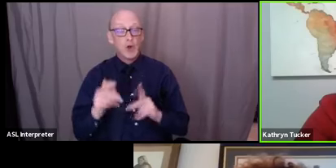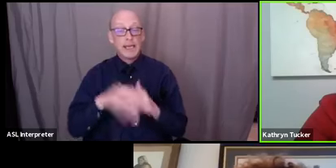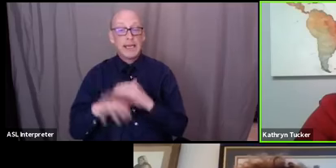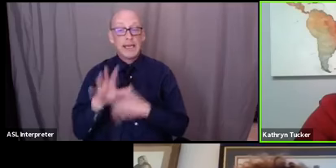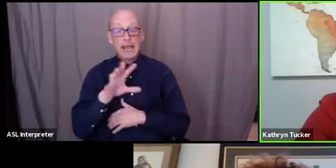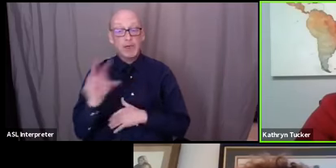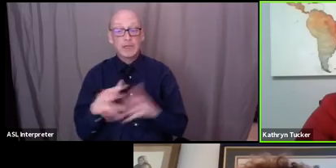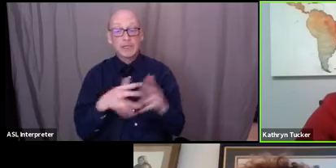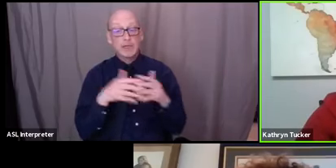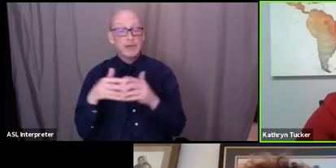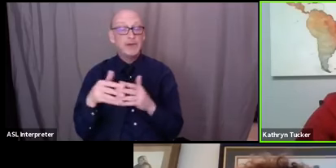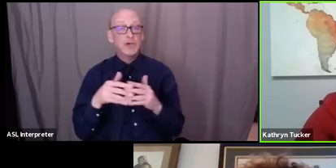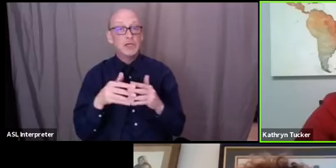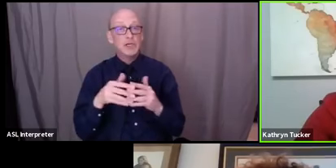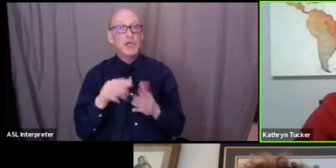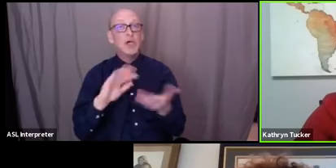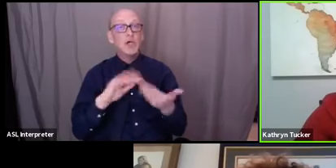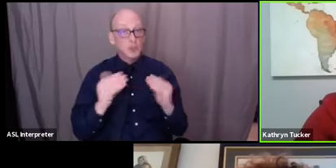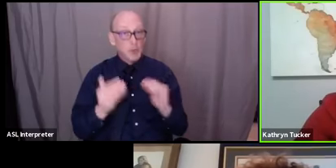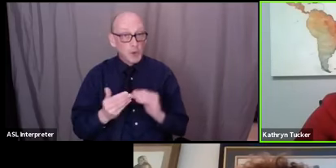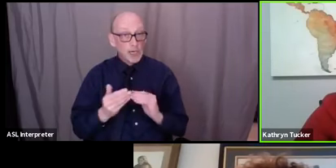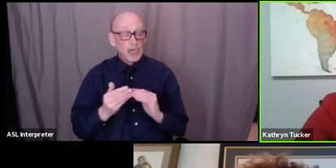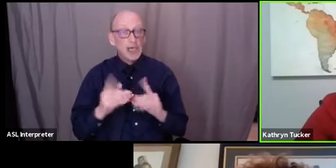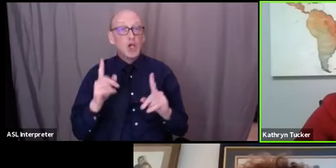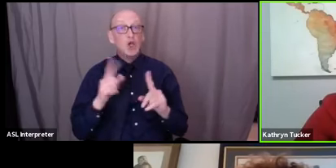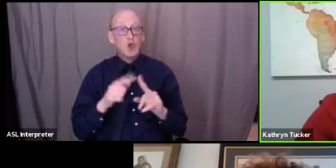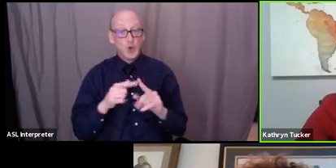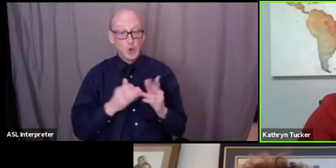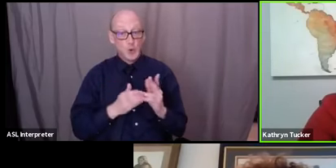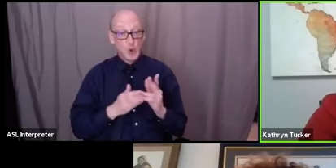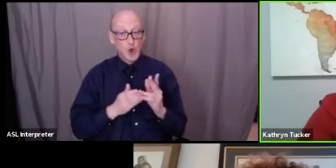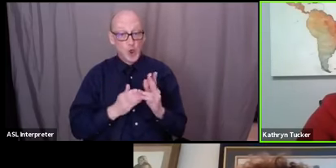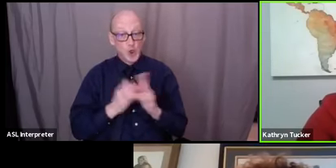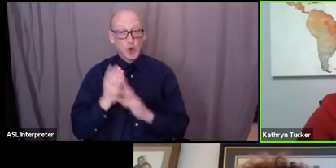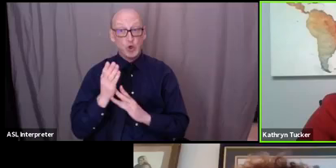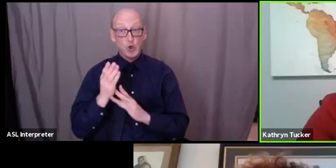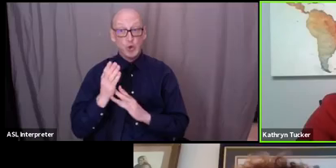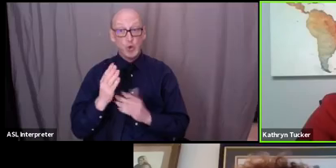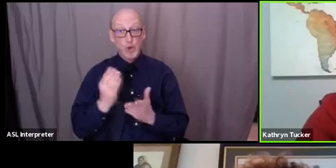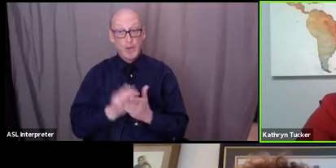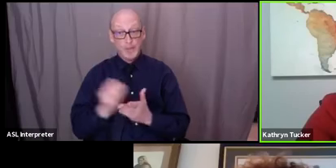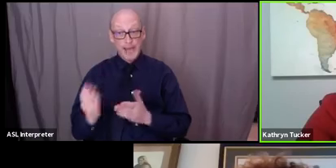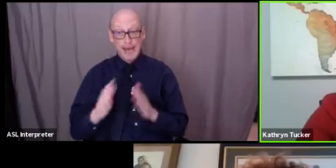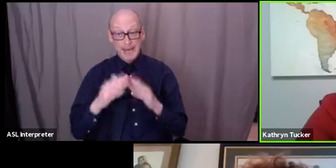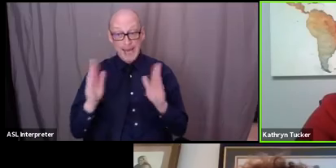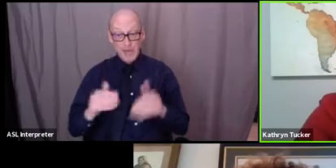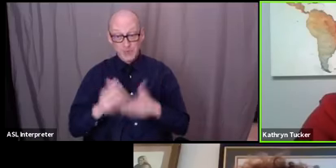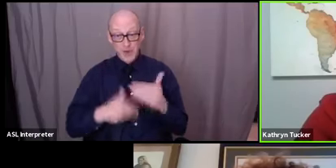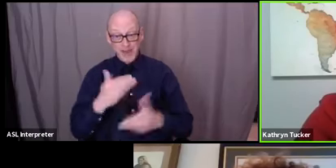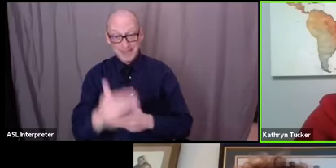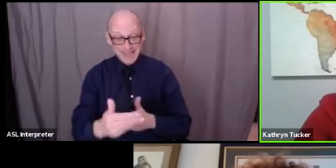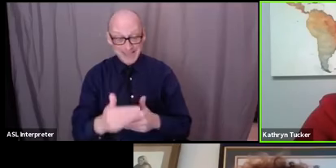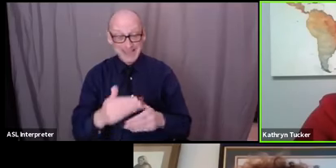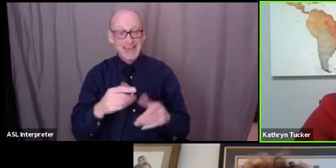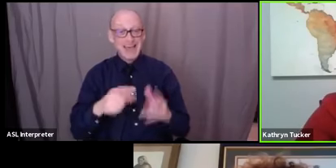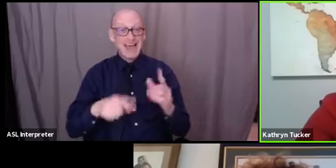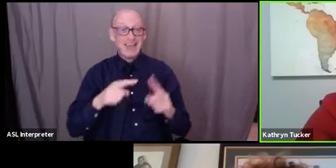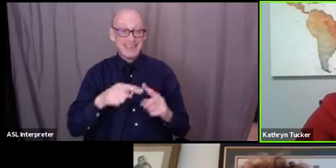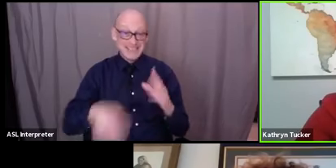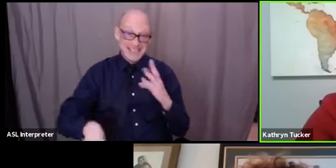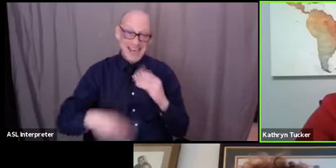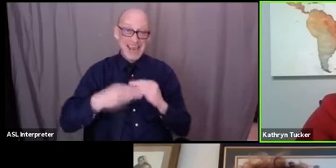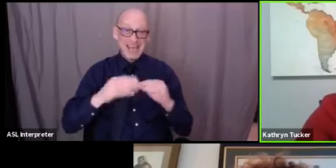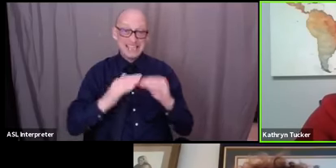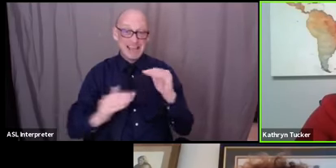community to get to get through the home buying process so this just added an entire new um layer and i don't know that with an